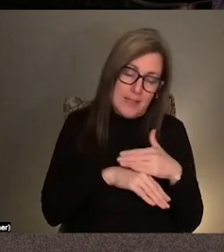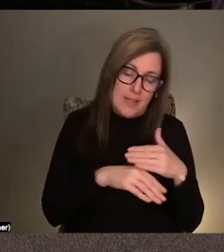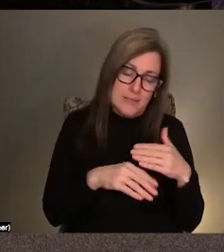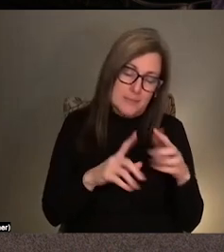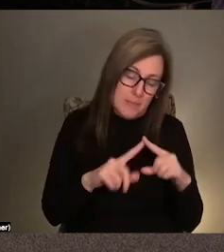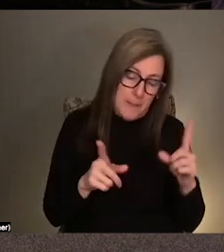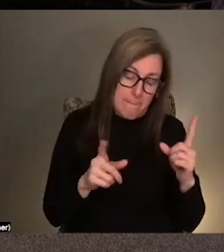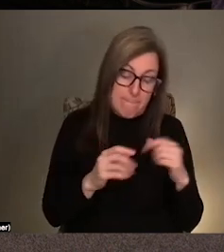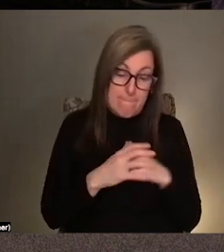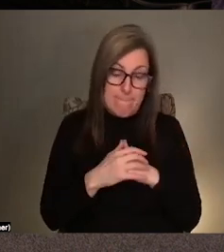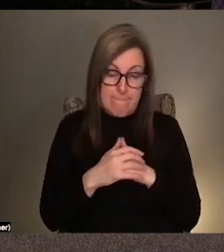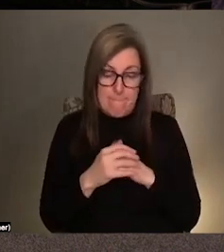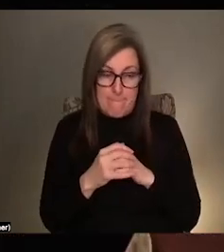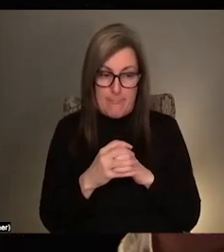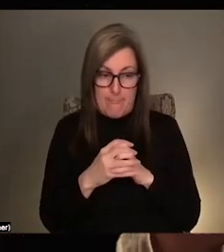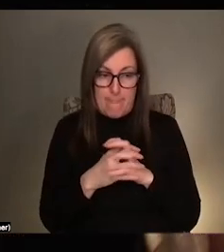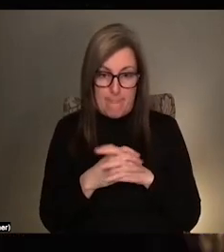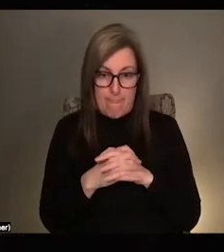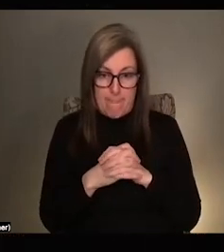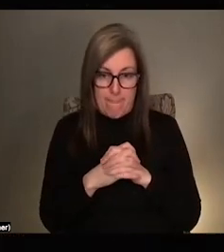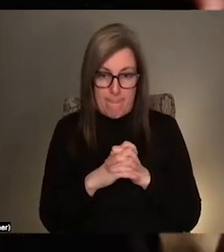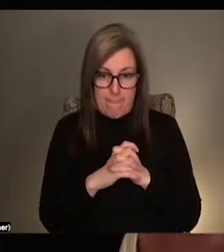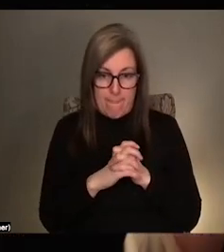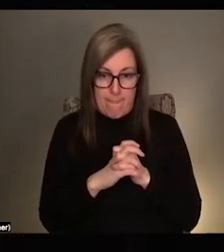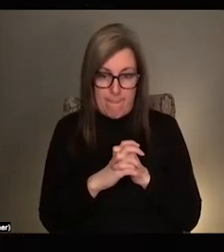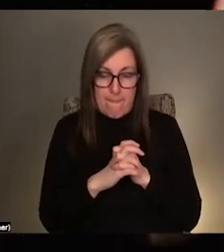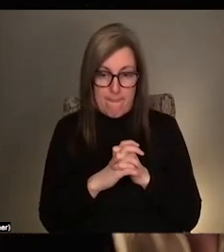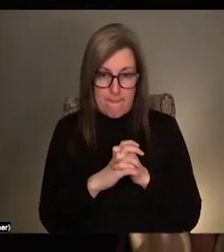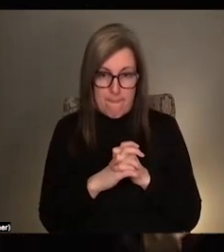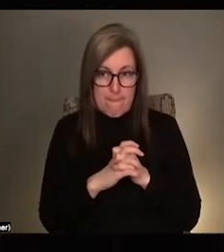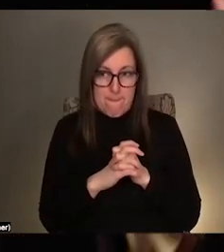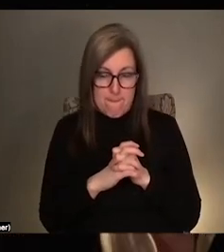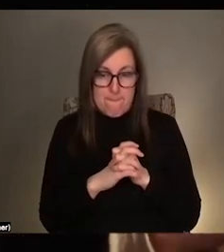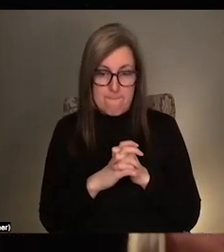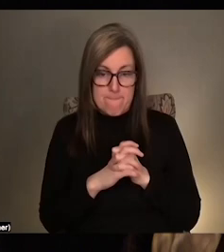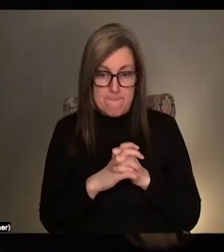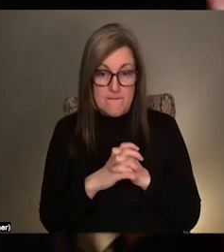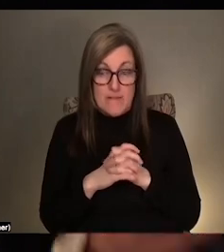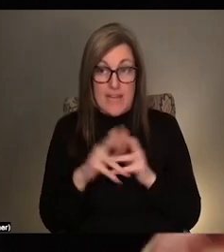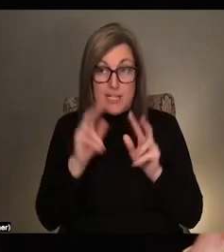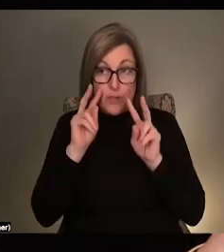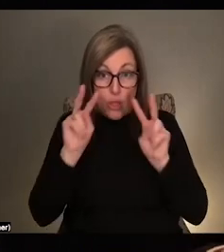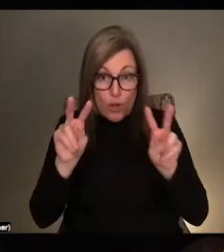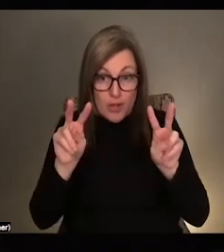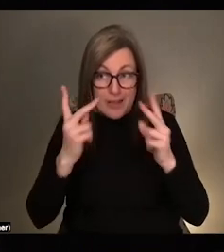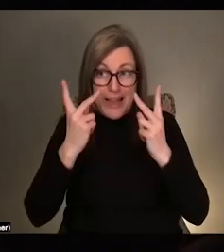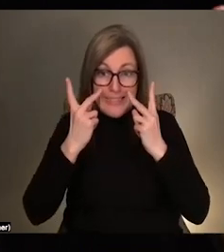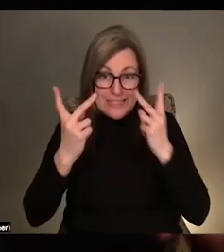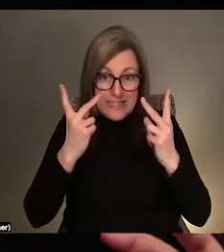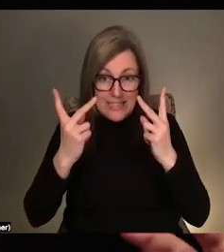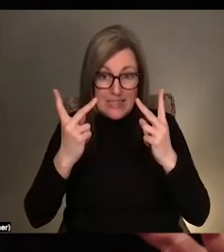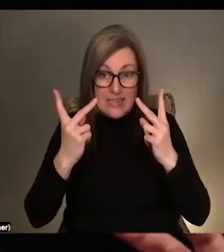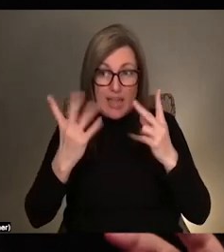But, you know, just like it's so much about looking and seeing and like being in a body and like observing another